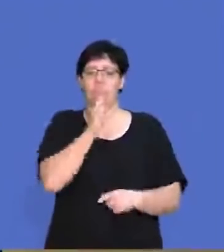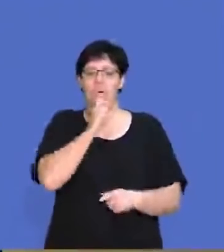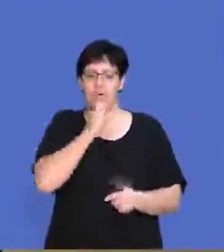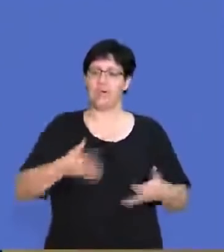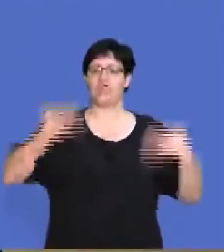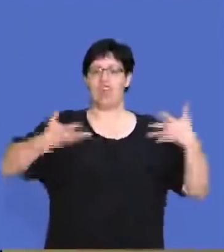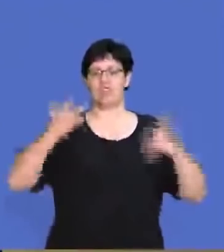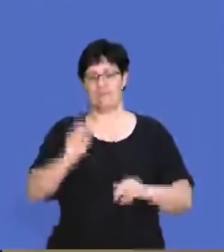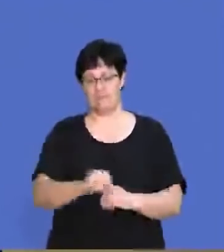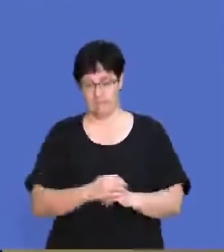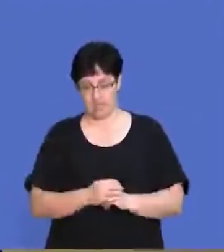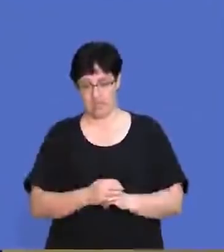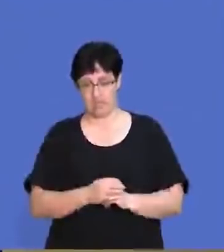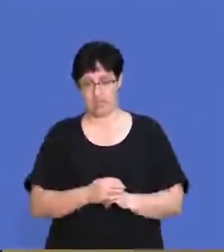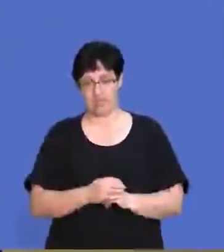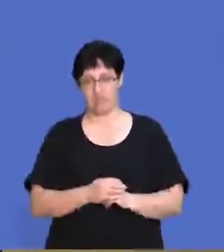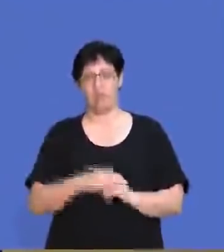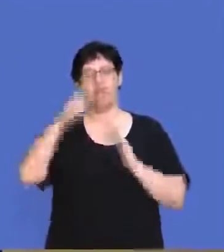that you're feeling nice and fresh for the morning.